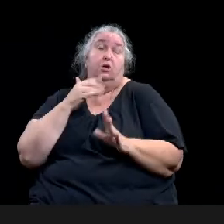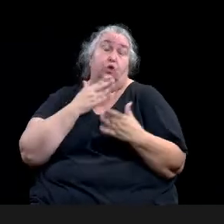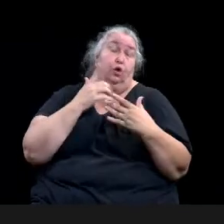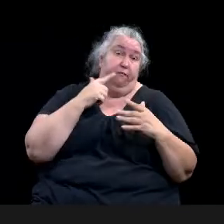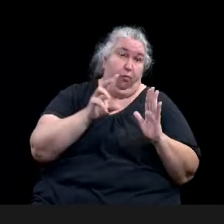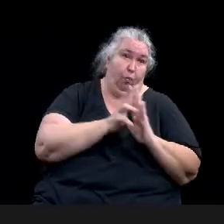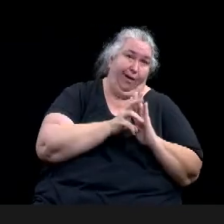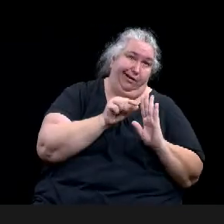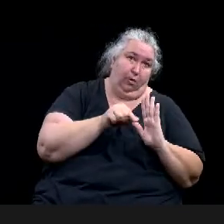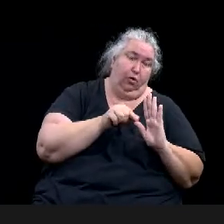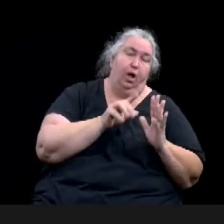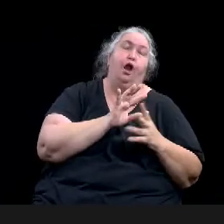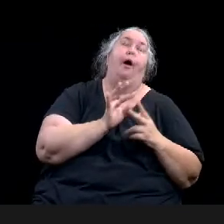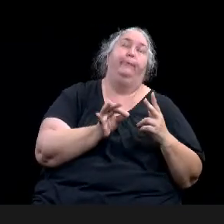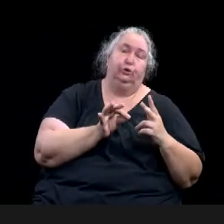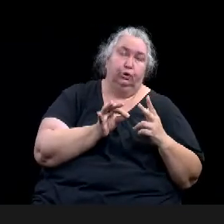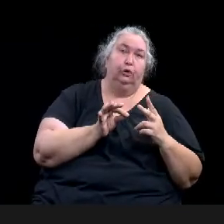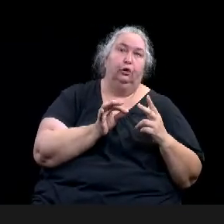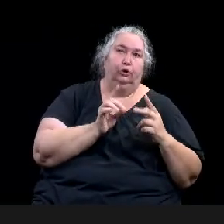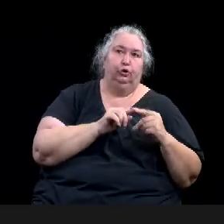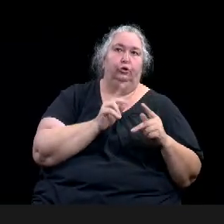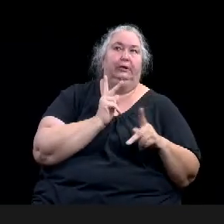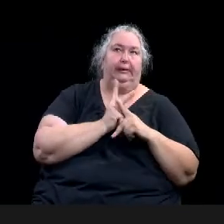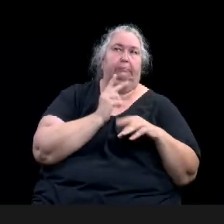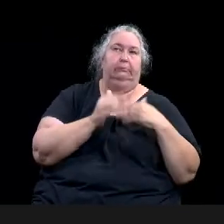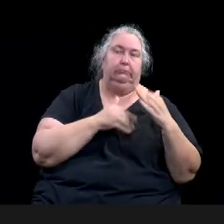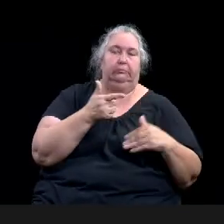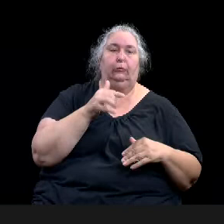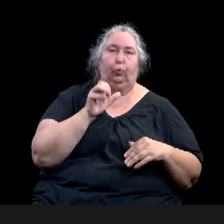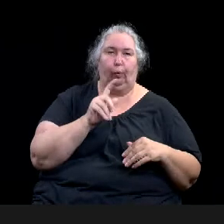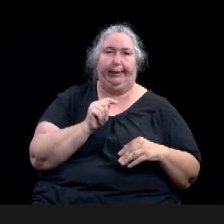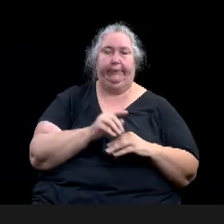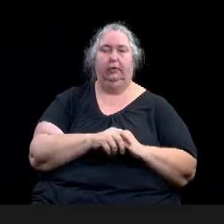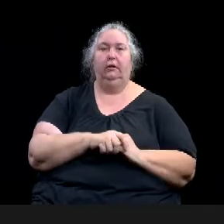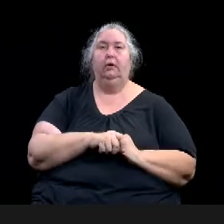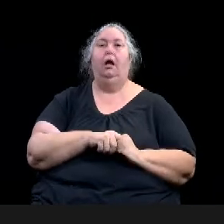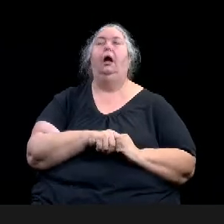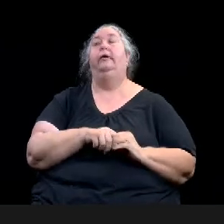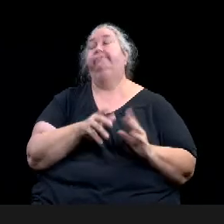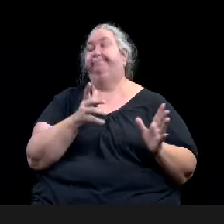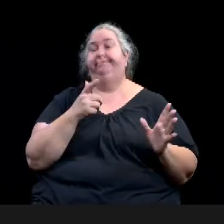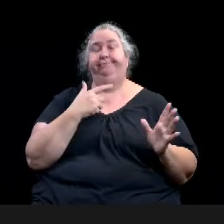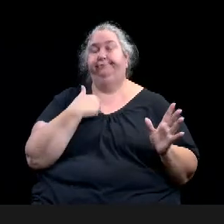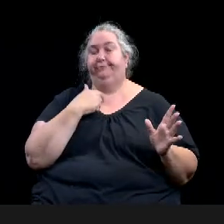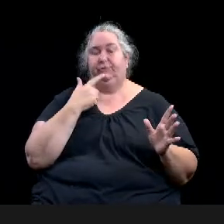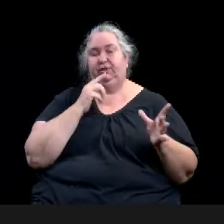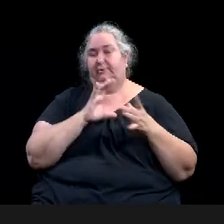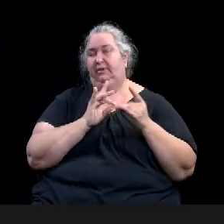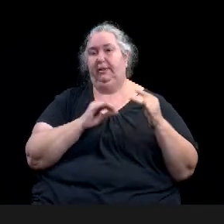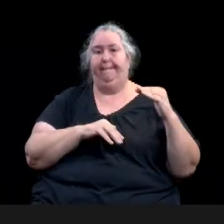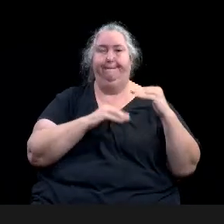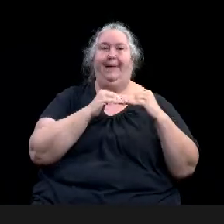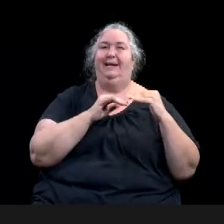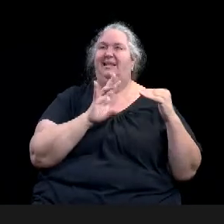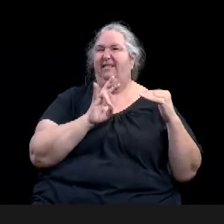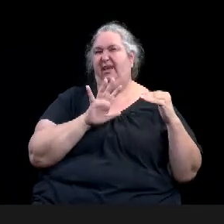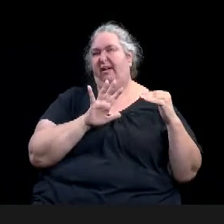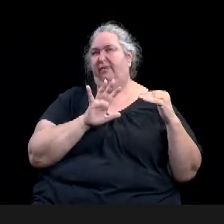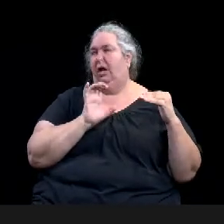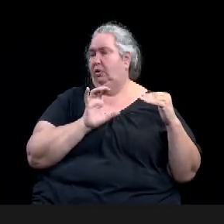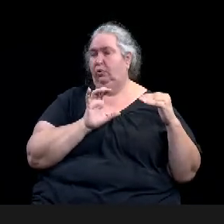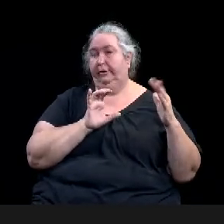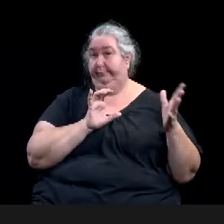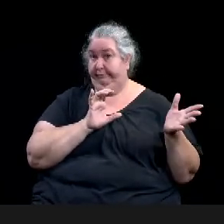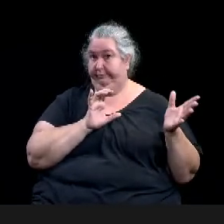maximum grant of $7,500, and just case you, some of you have already done the math in your head, but a 25% match, uh, of the $7